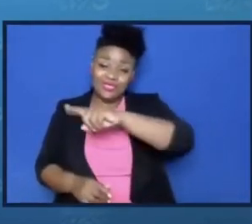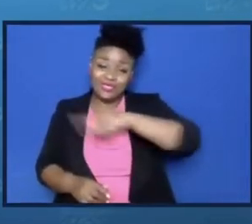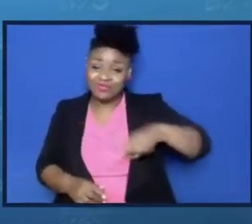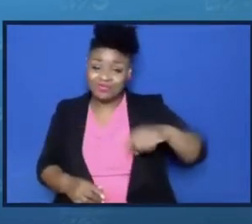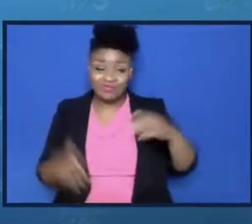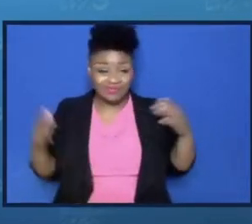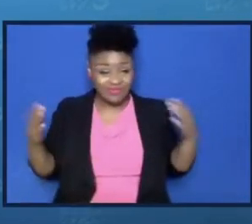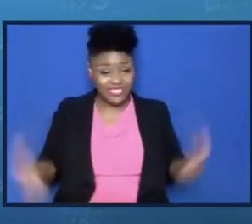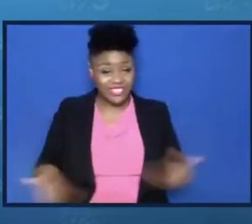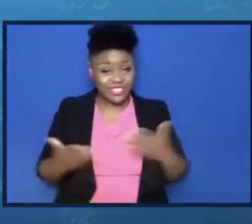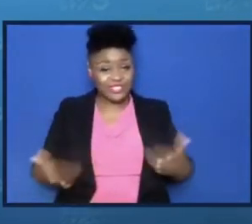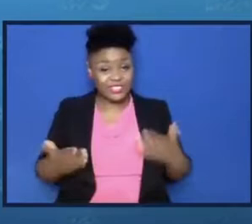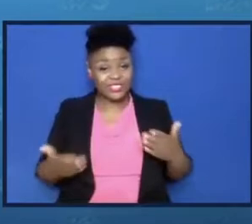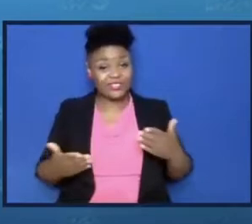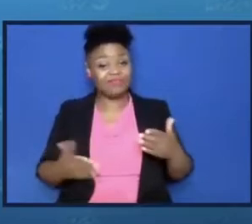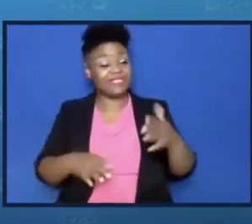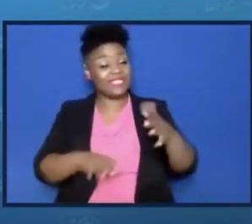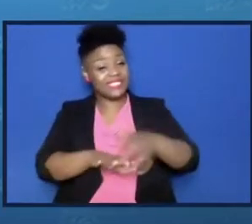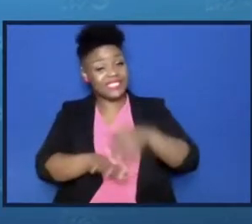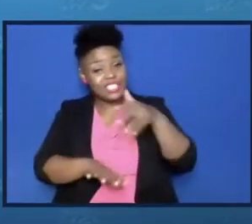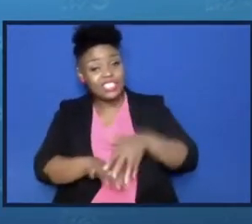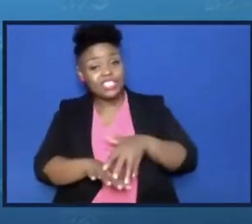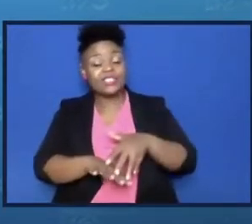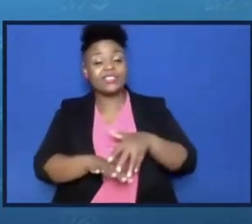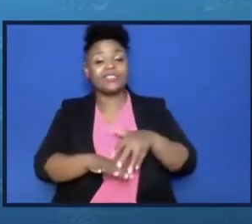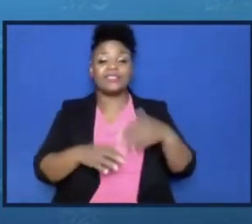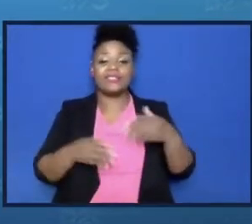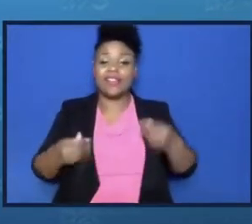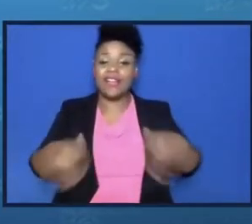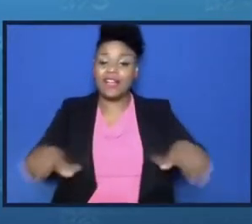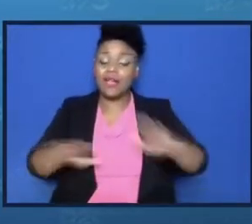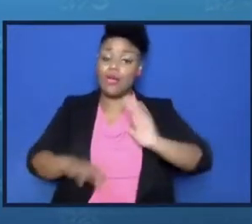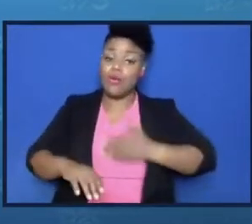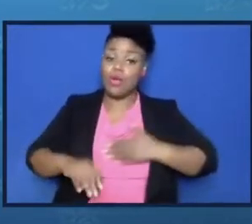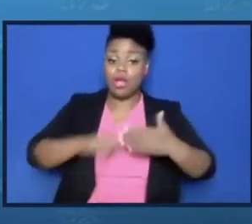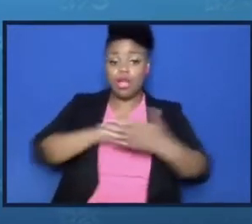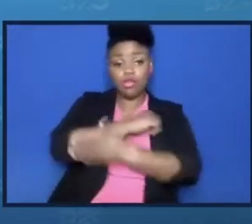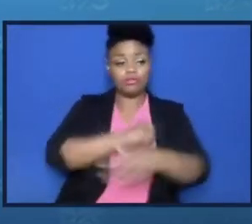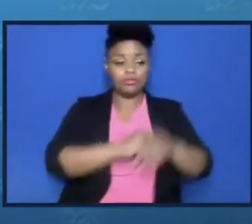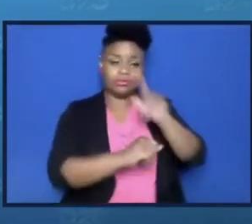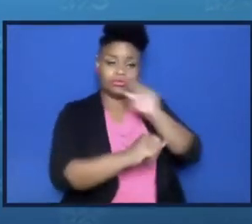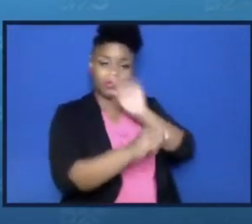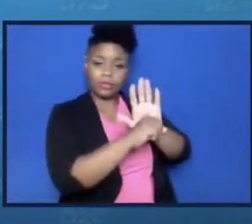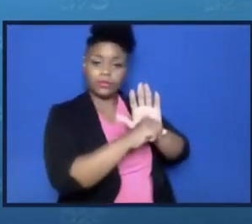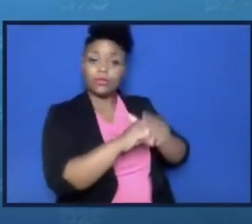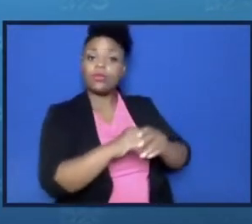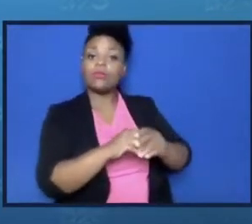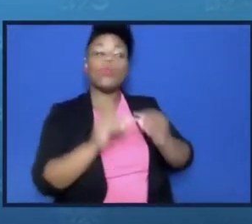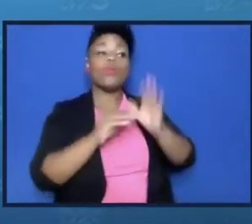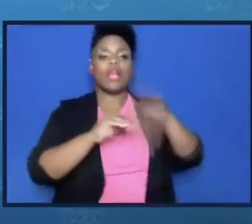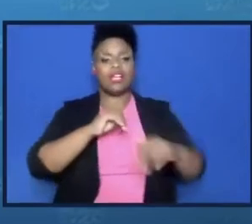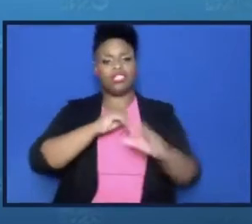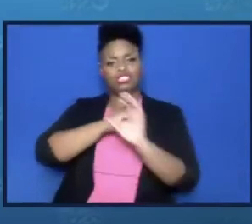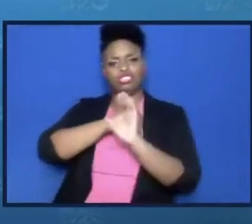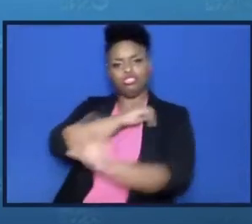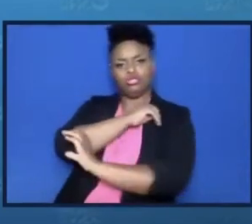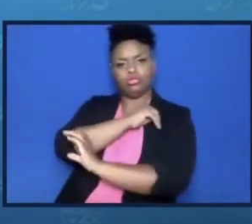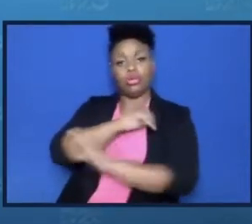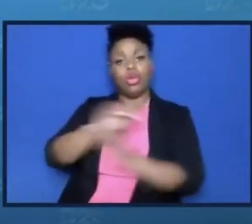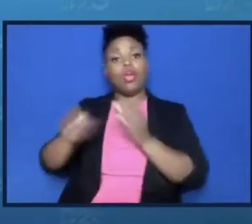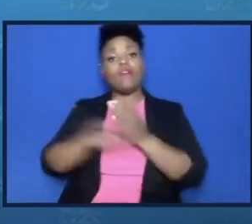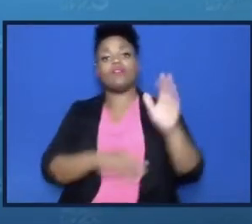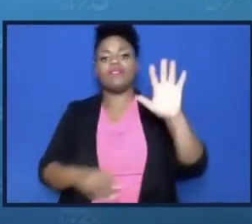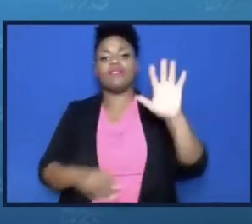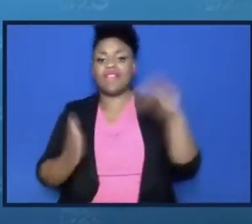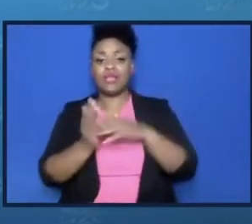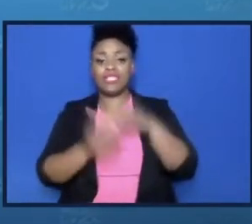The promise of this country is older than our Constitution. Over 500 years ago, thousands of Indian tribes were vibrant,